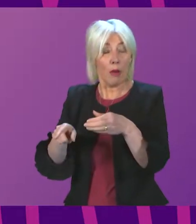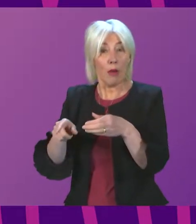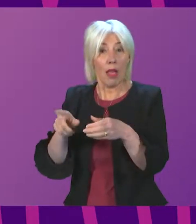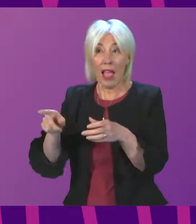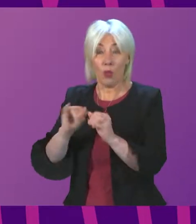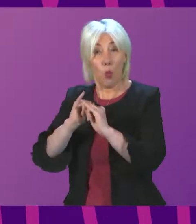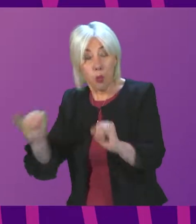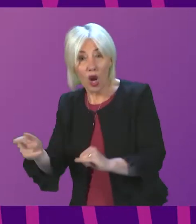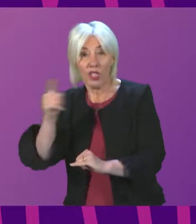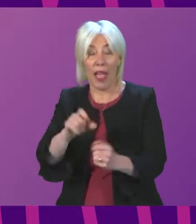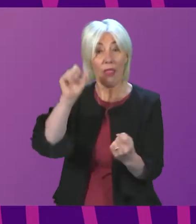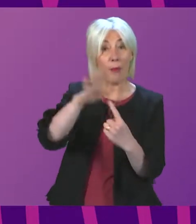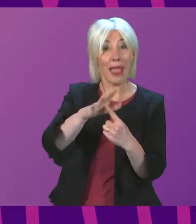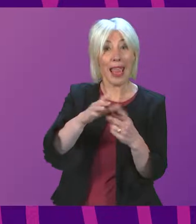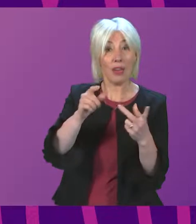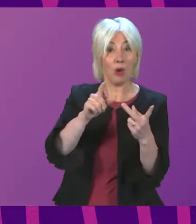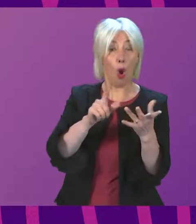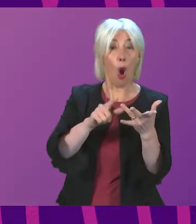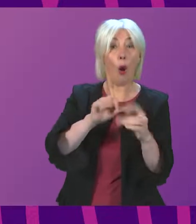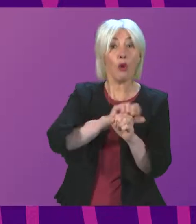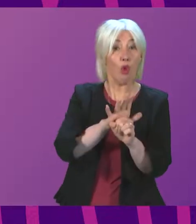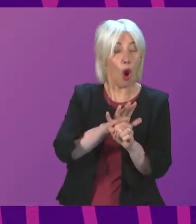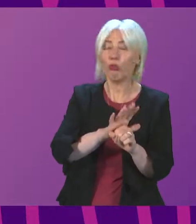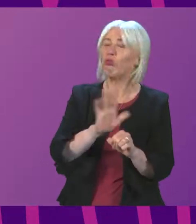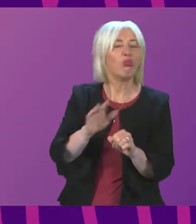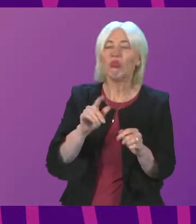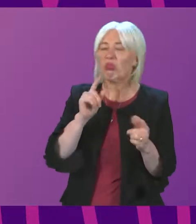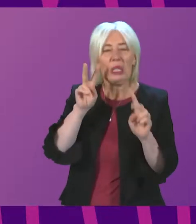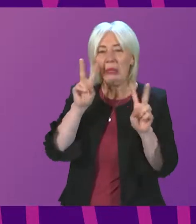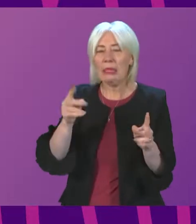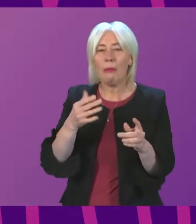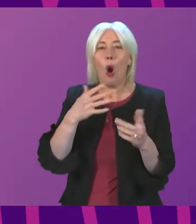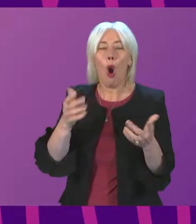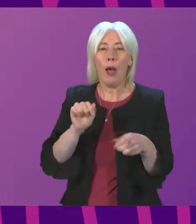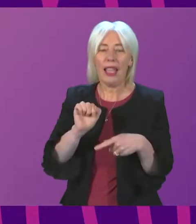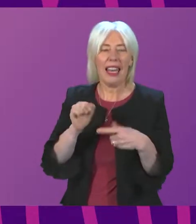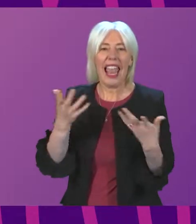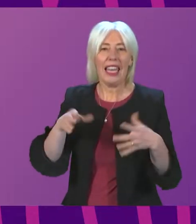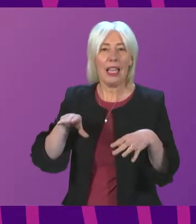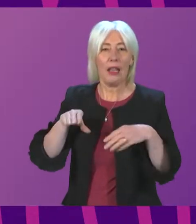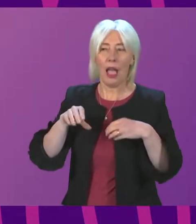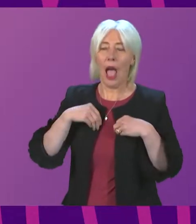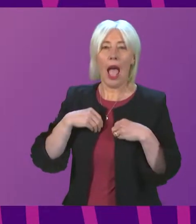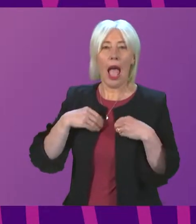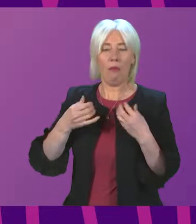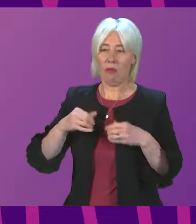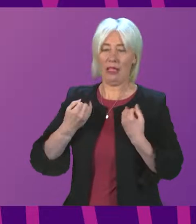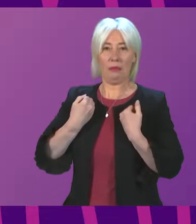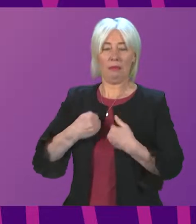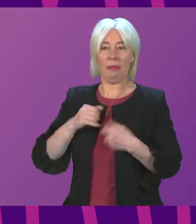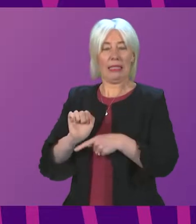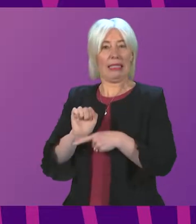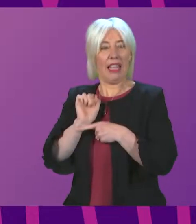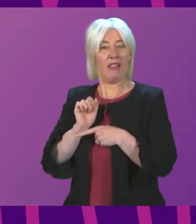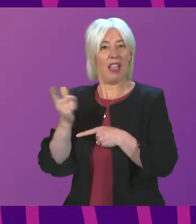Omicron variant, nor does it appear to be any more capable of evading the immunity confirmed by either vaccination